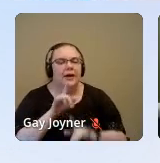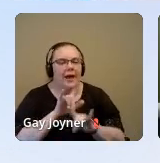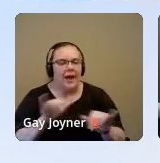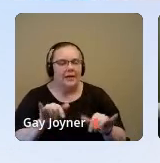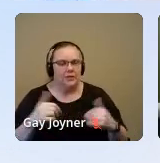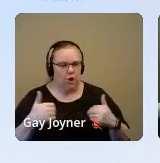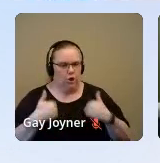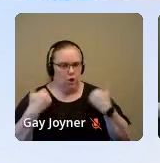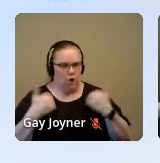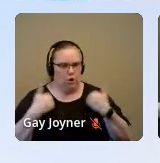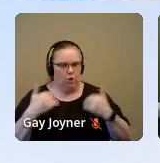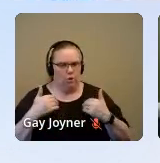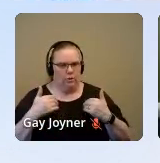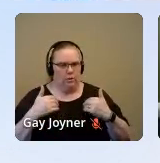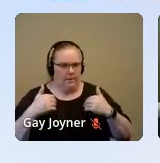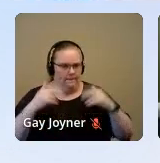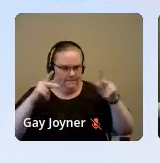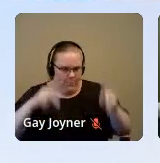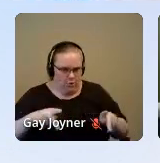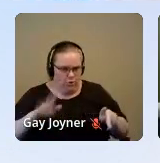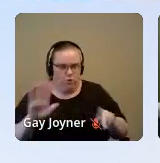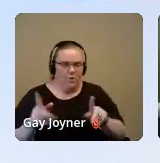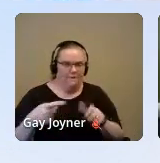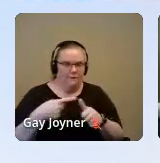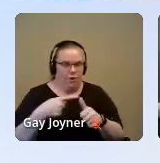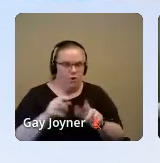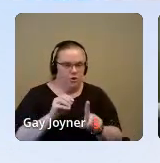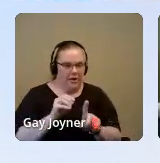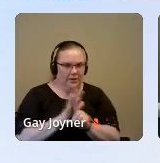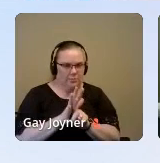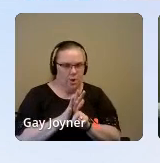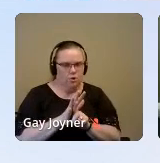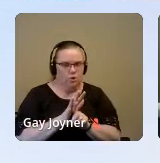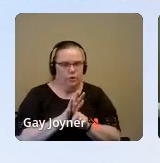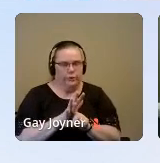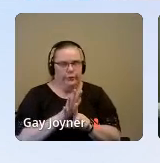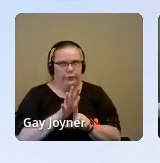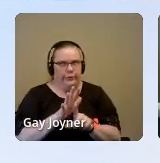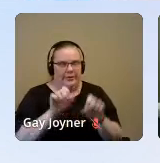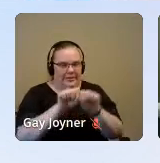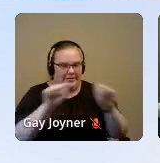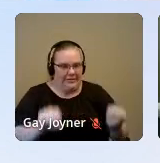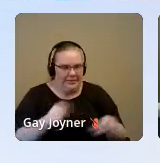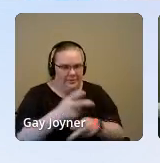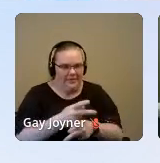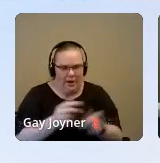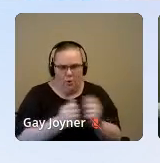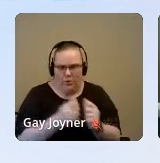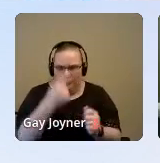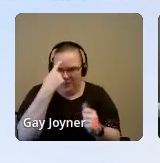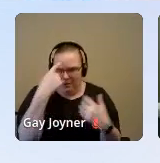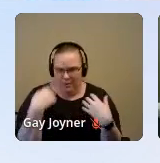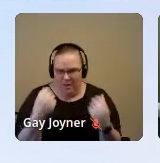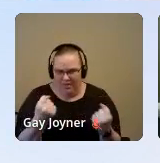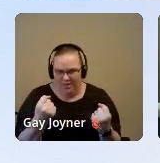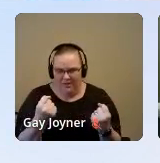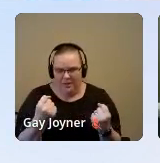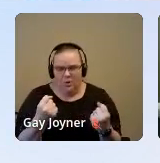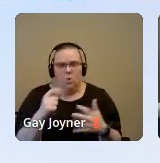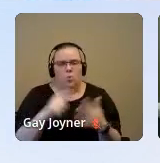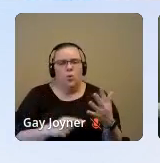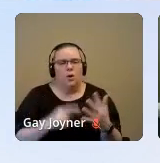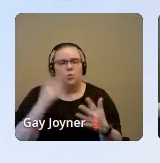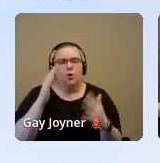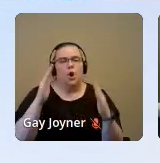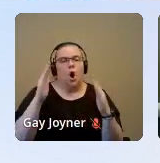you, your first exposure to the system of care with mental health, what would hope have looked